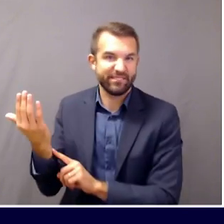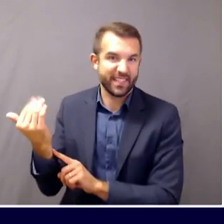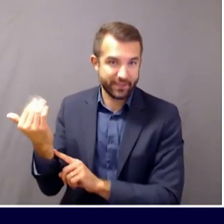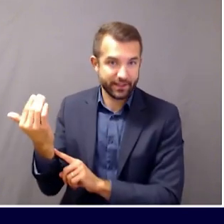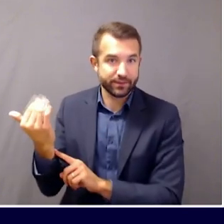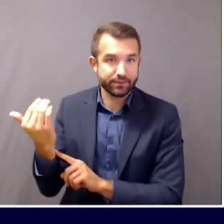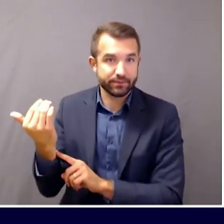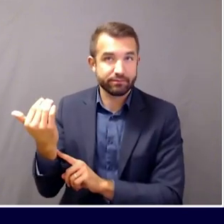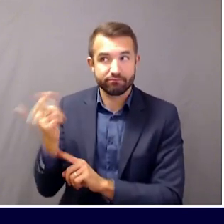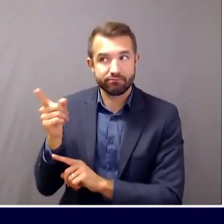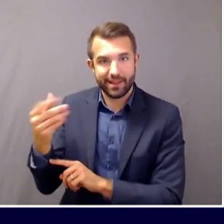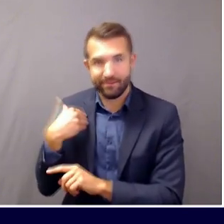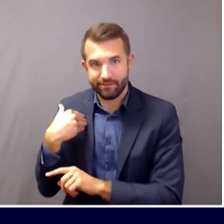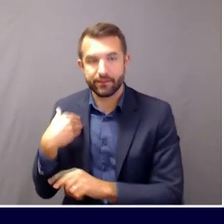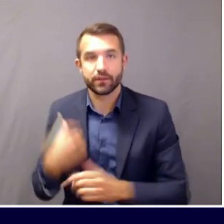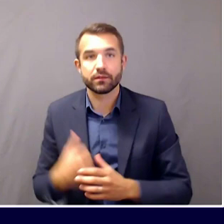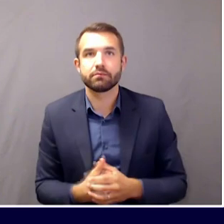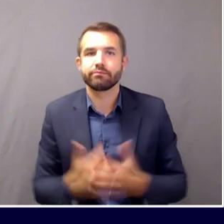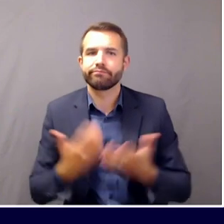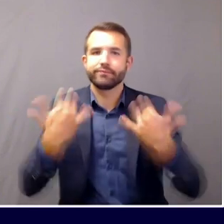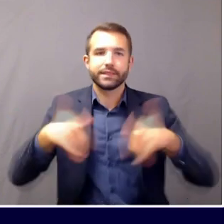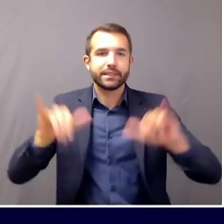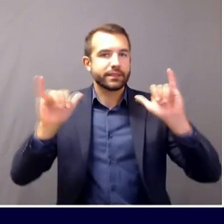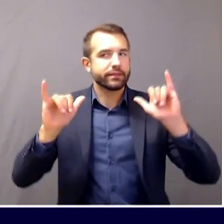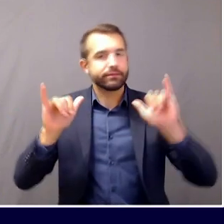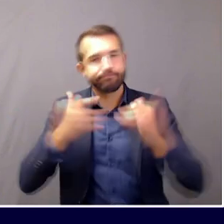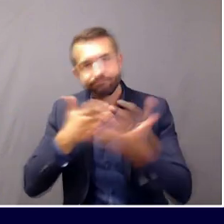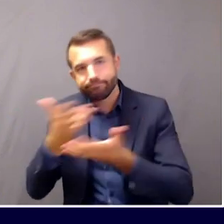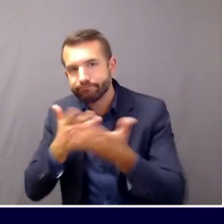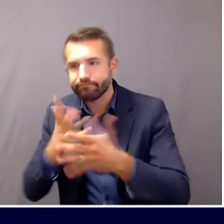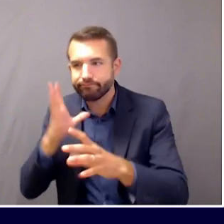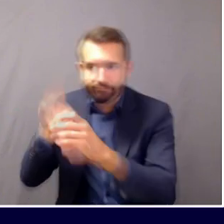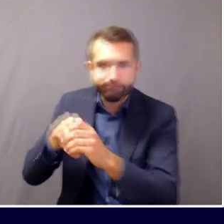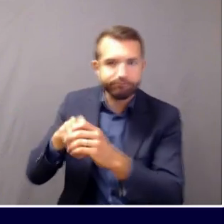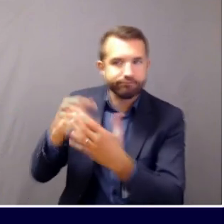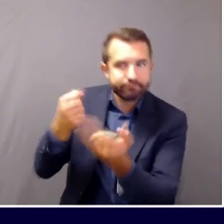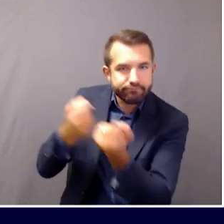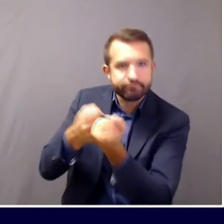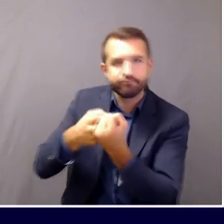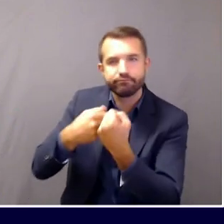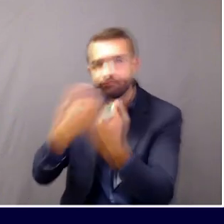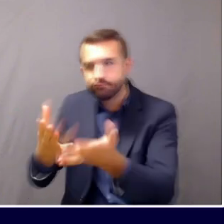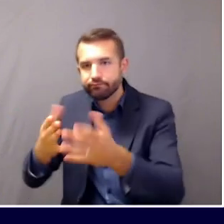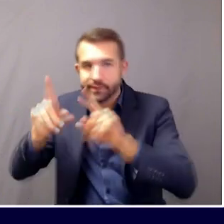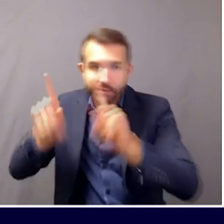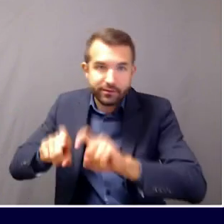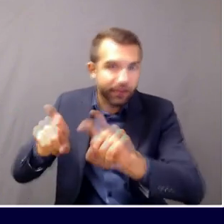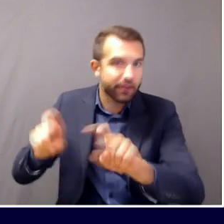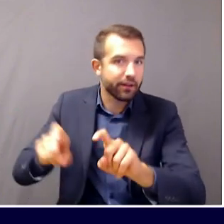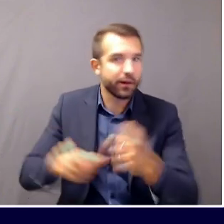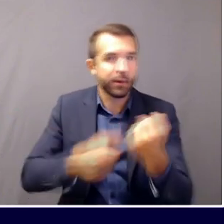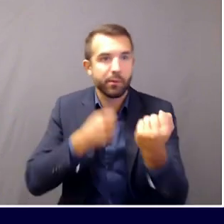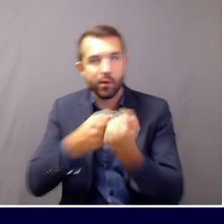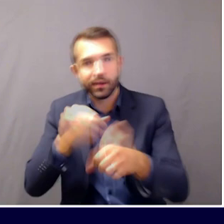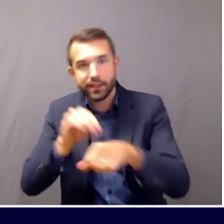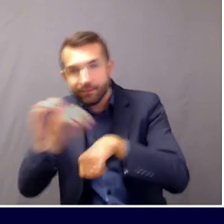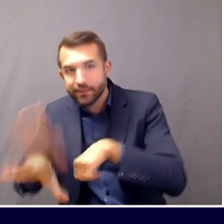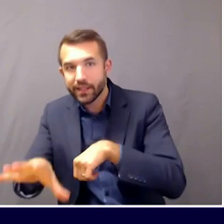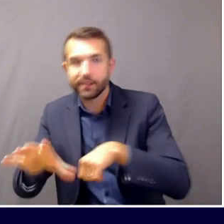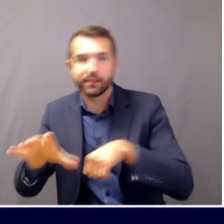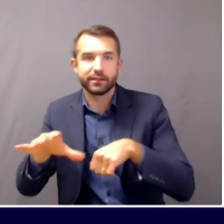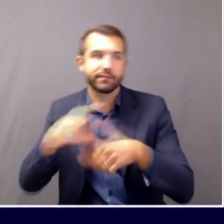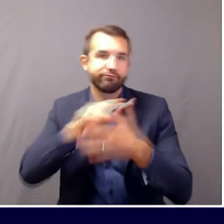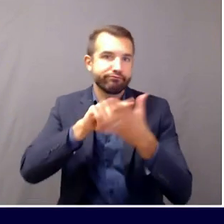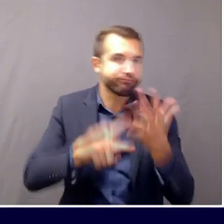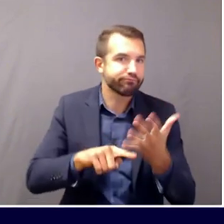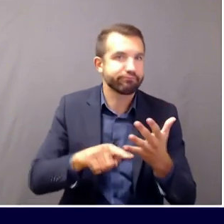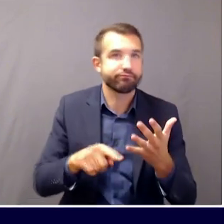CDC continues to work with both facilities to offer testing, infection control guidance, and other public health supports